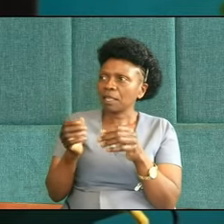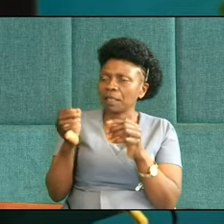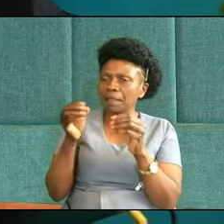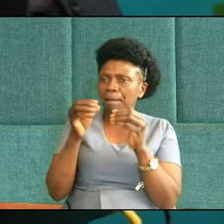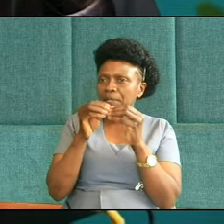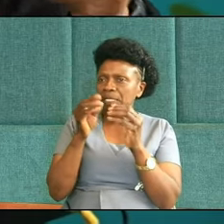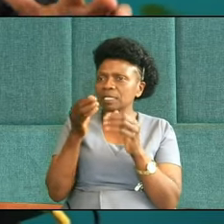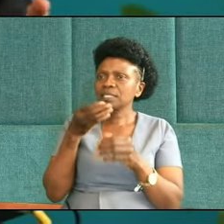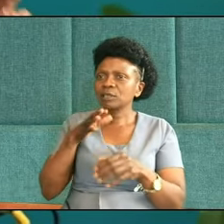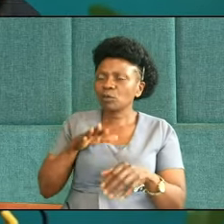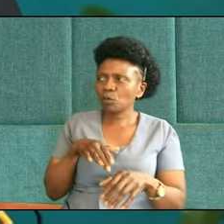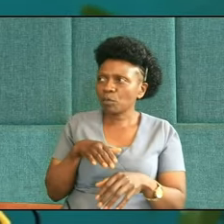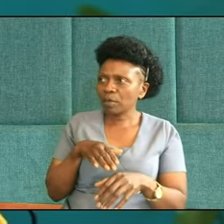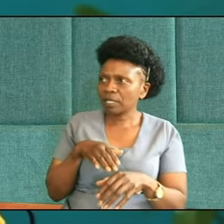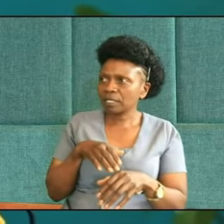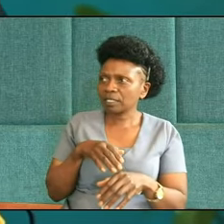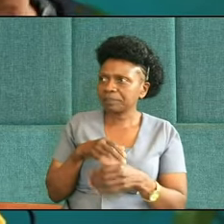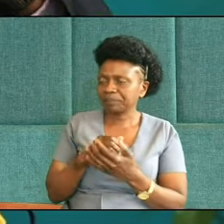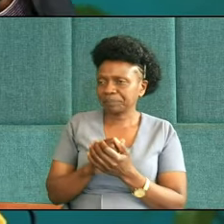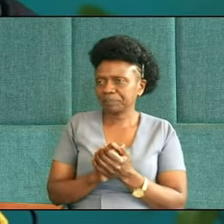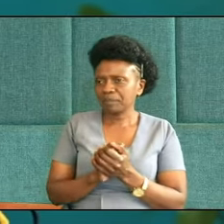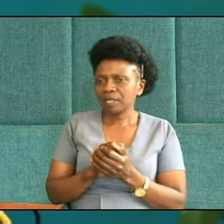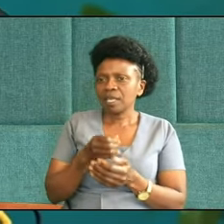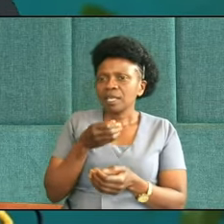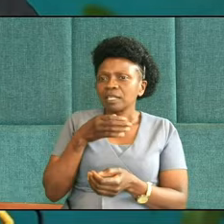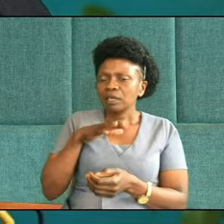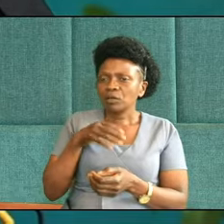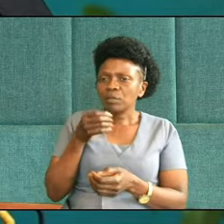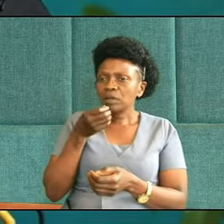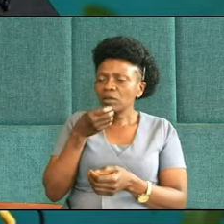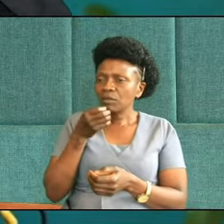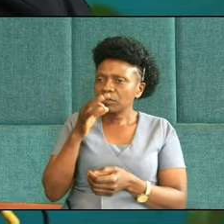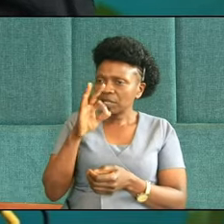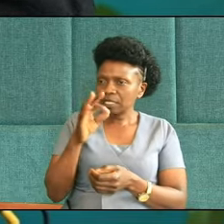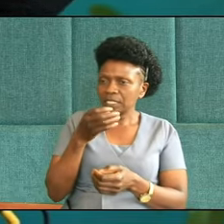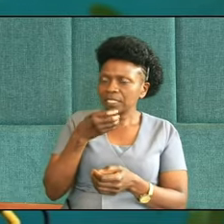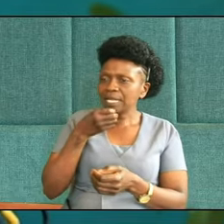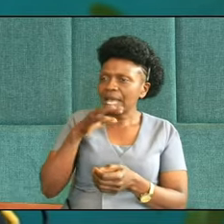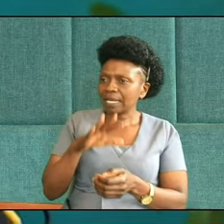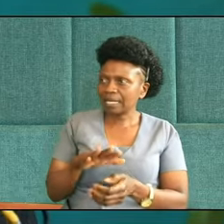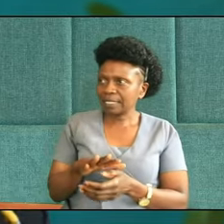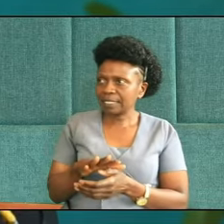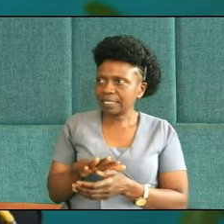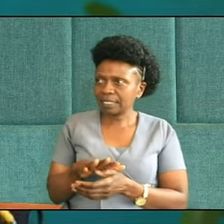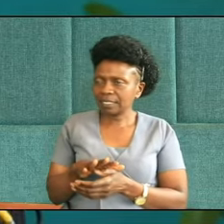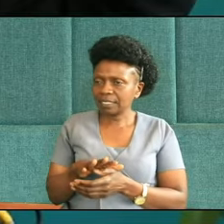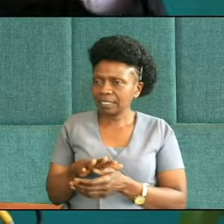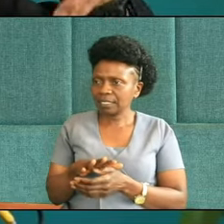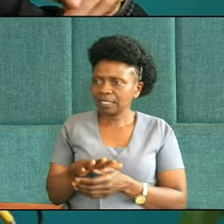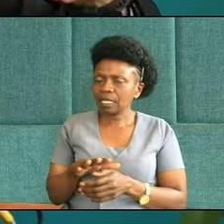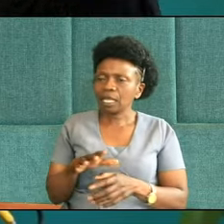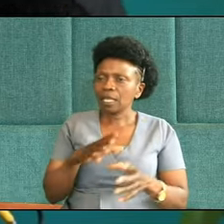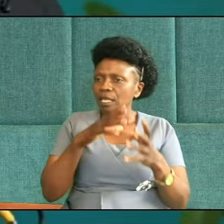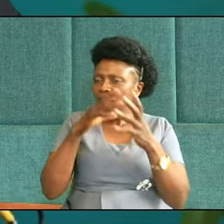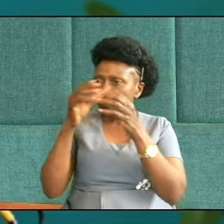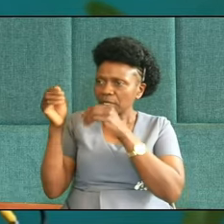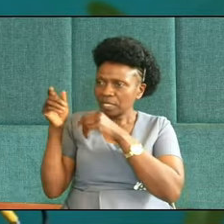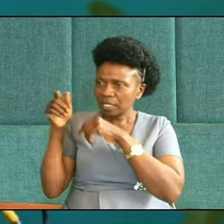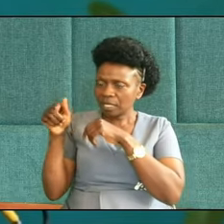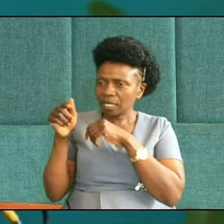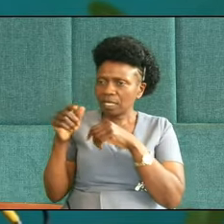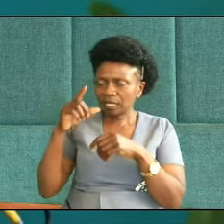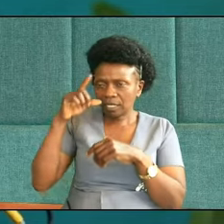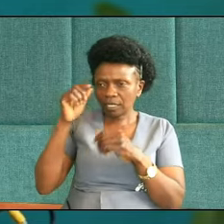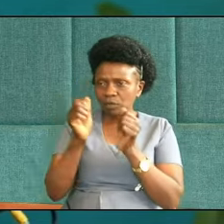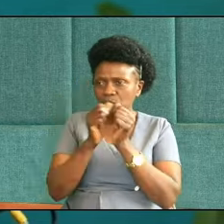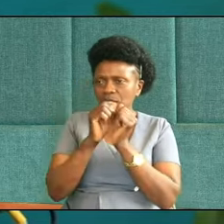is so dark he actually, without realizing it, he is going out for pleasure, so-called. He gets